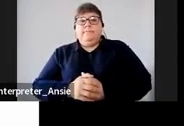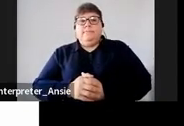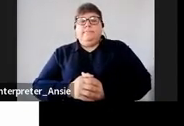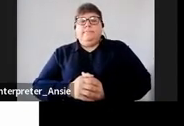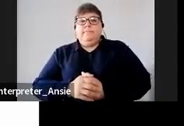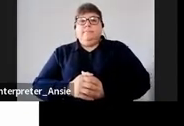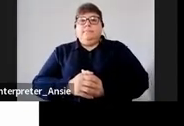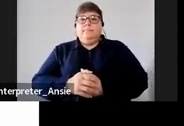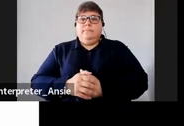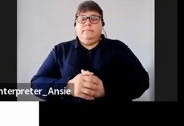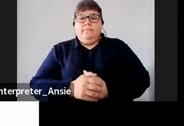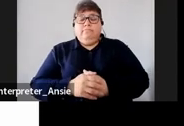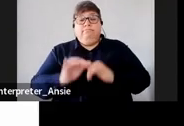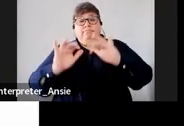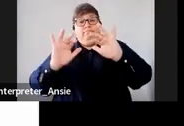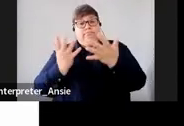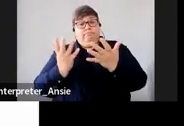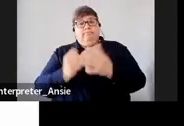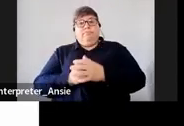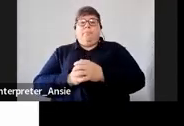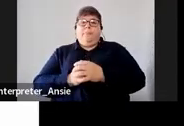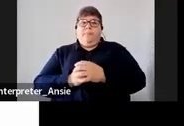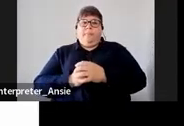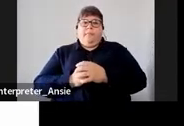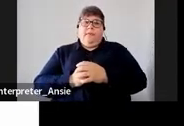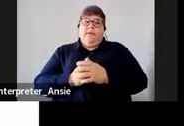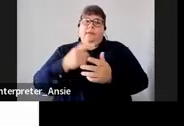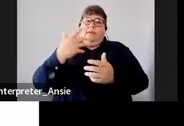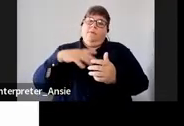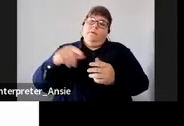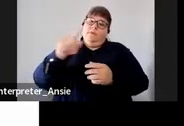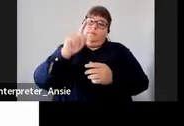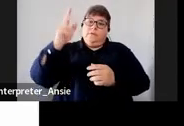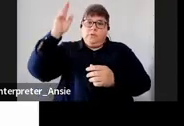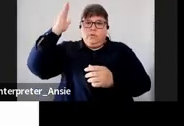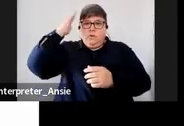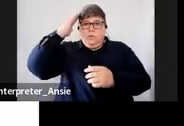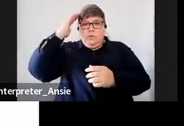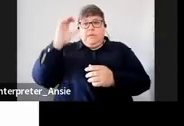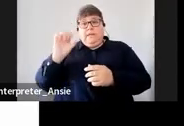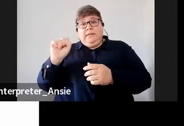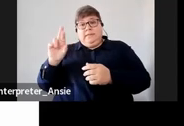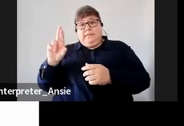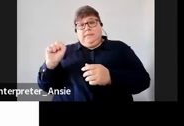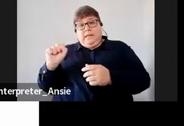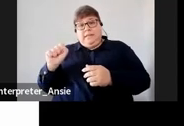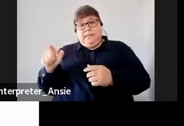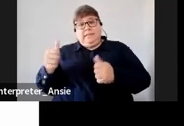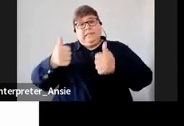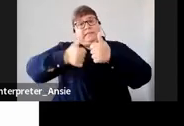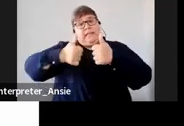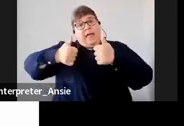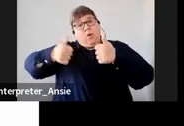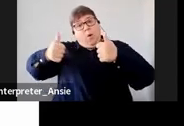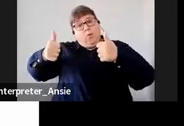in conclusion we'll just like to reiterate the fact that SARS is a state organ that has been mandated to collect